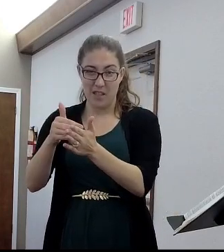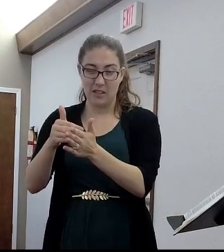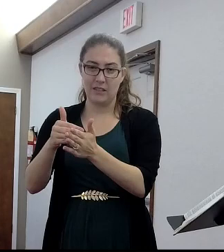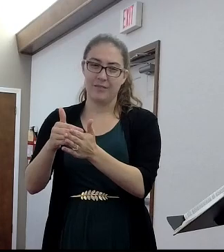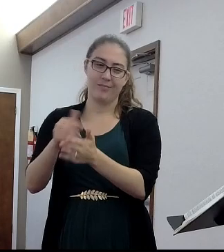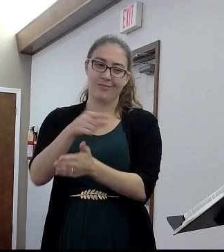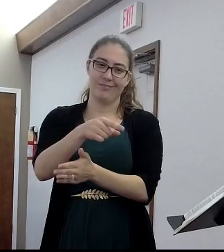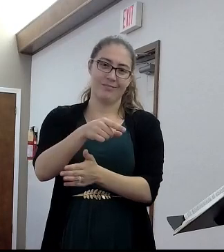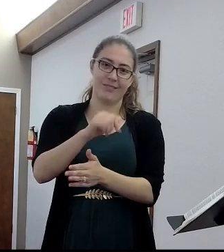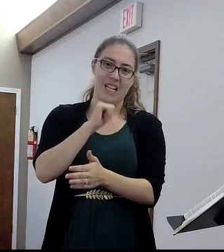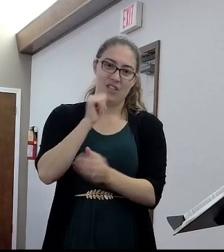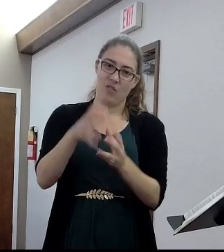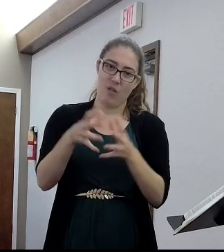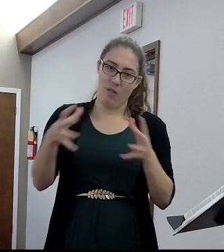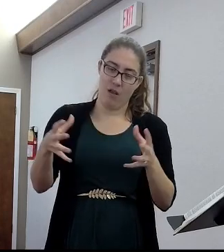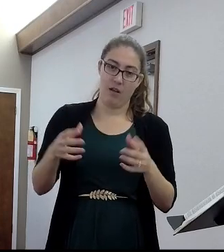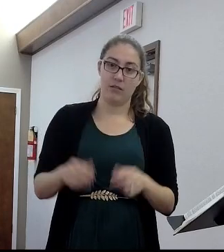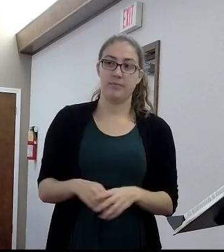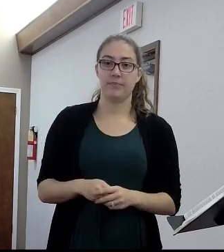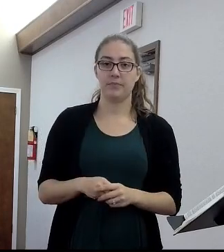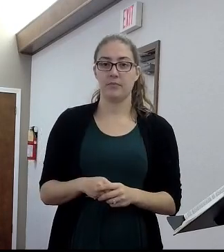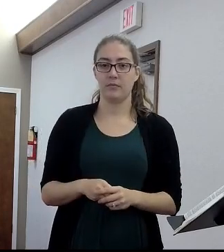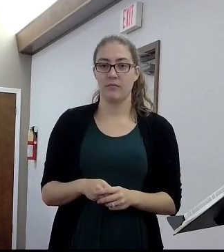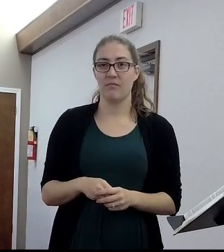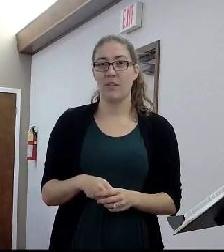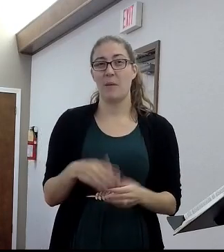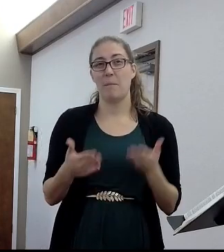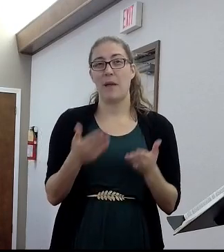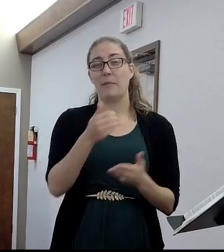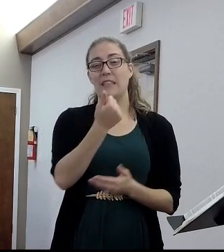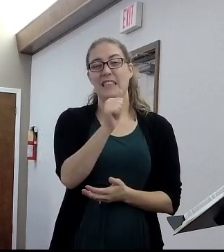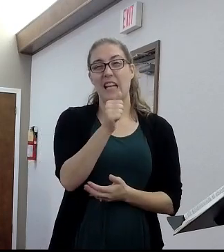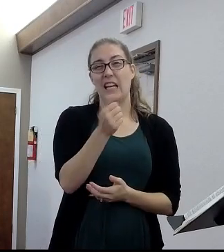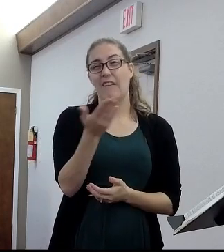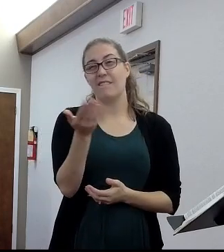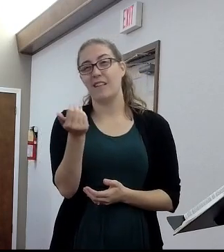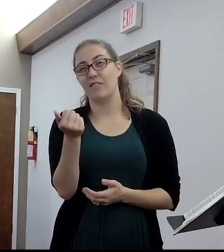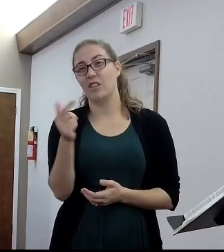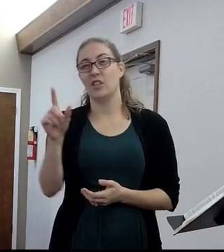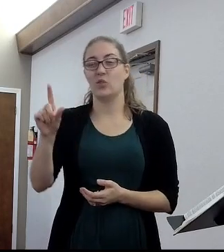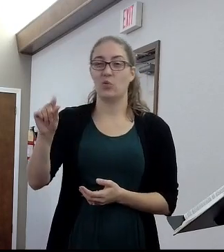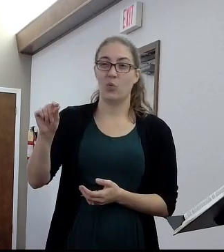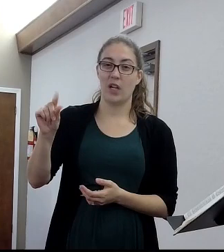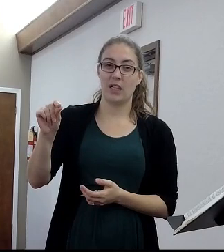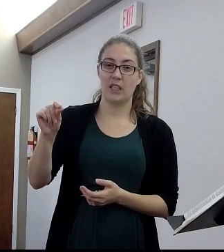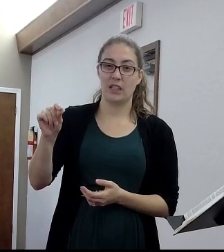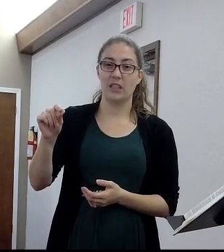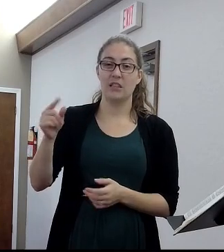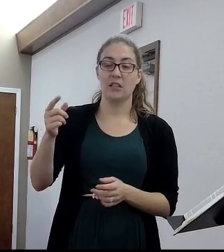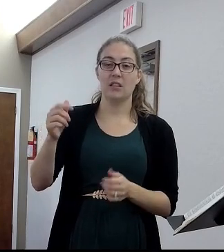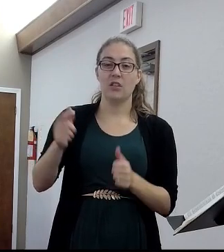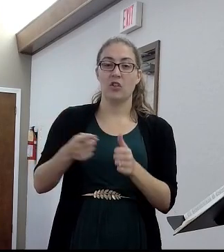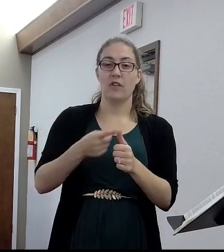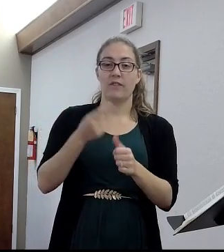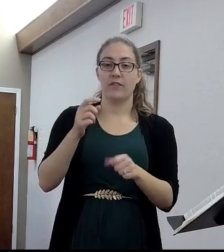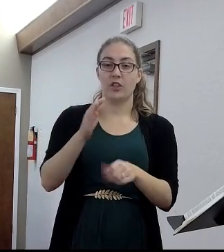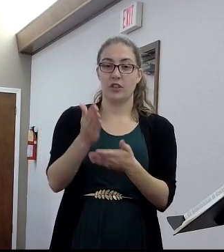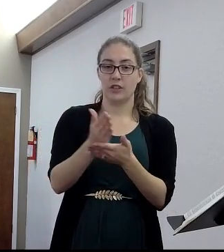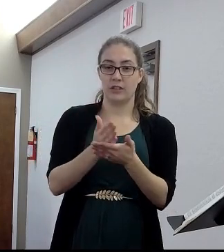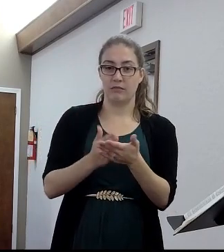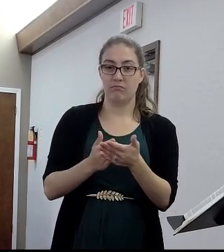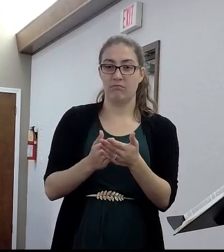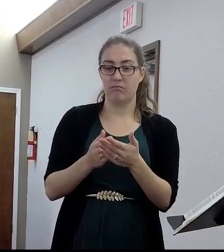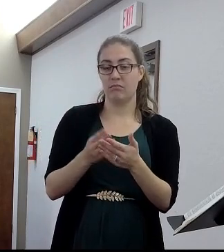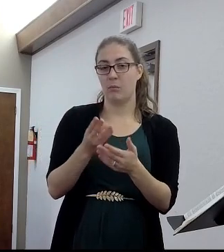There were several thousand of them getting saved. I'd say 10, 15, 20 in the first several months. In Jerusalem, but they weren't